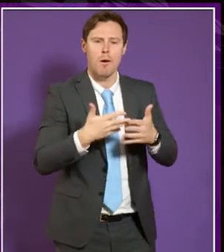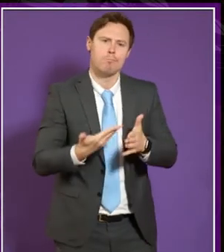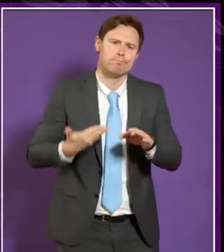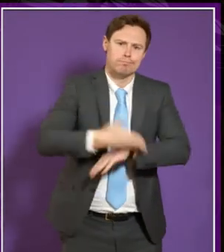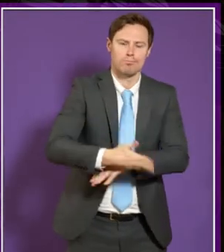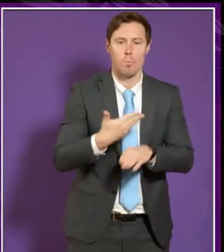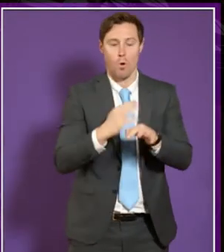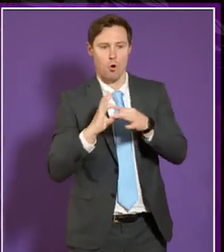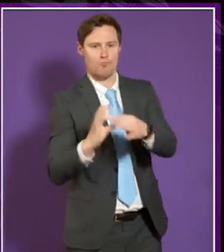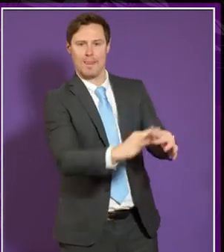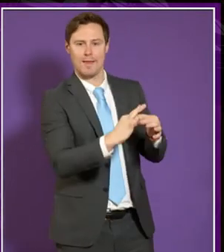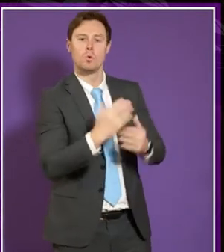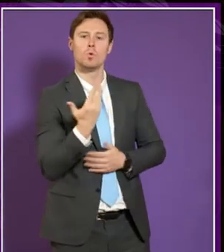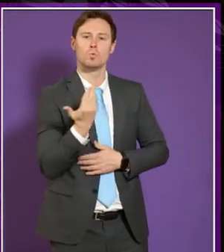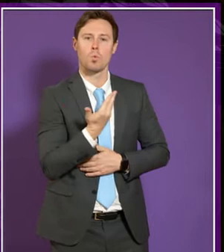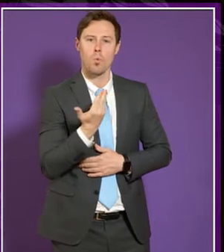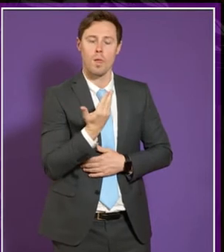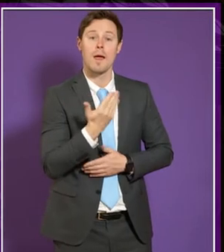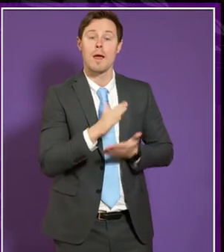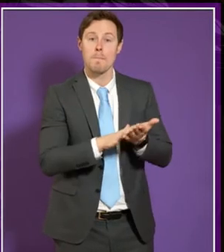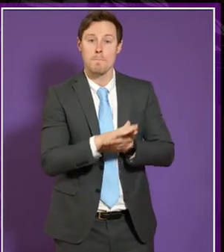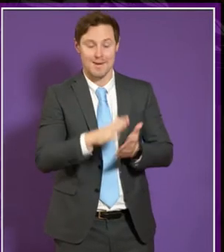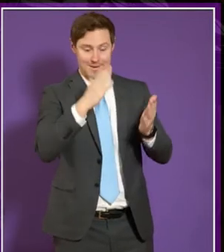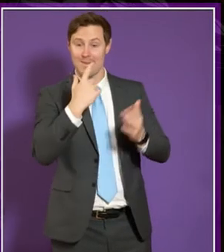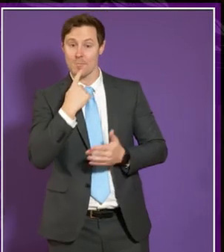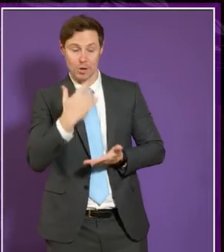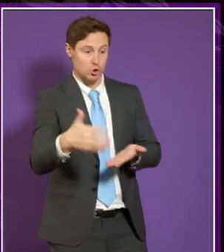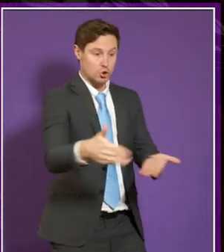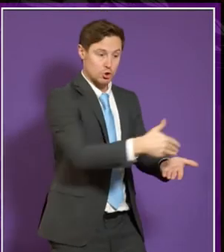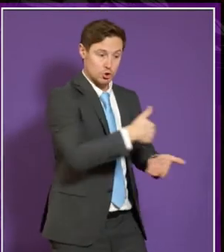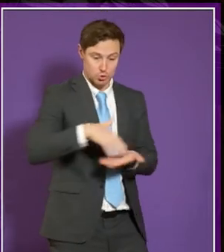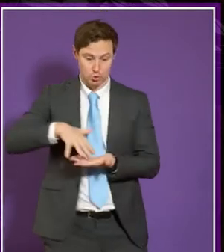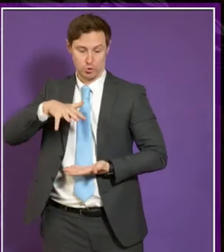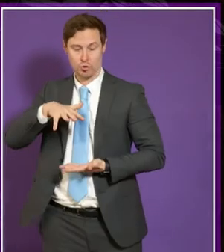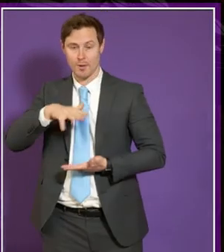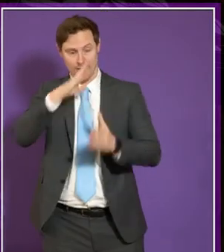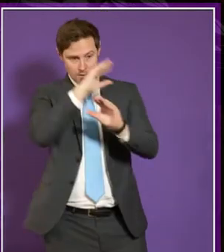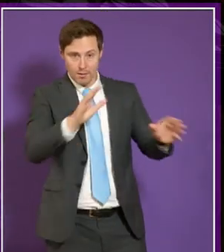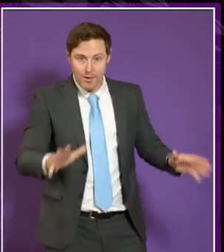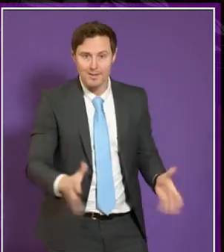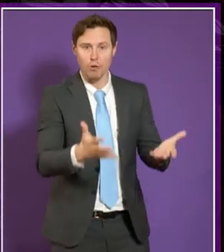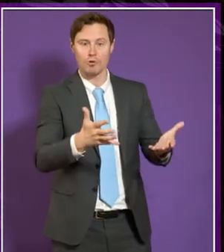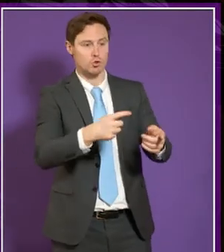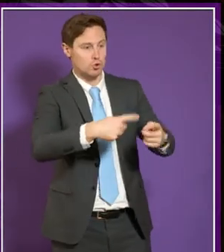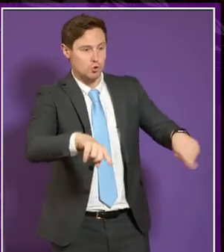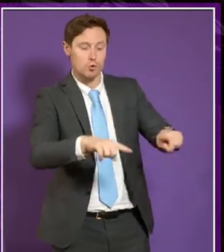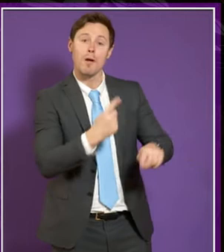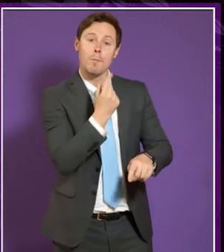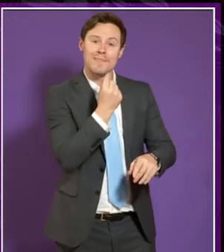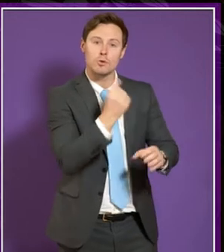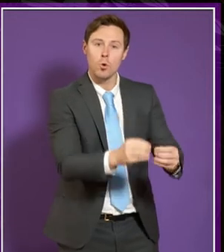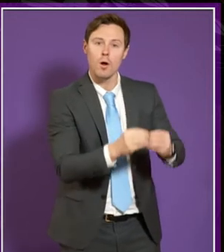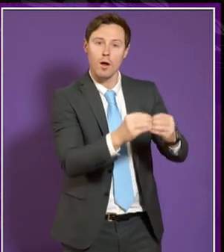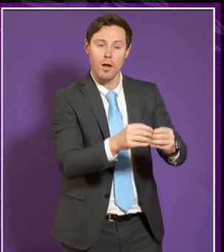that we're doing with schools so that we have all of that information um and and to encourage applicants to